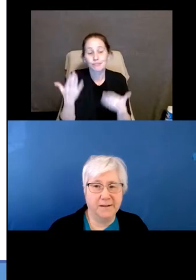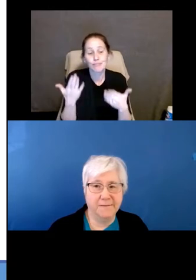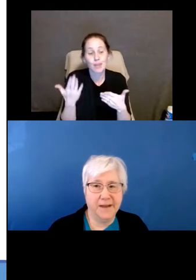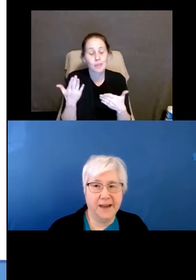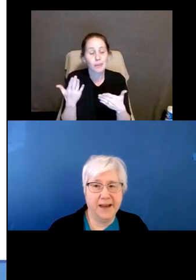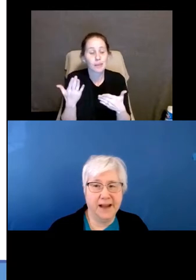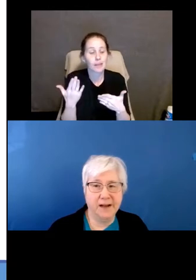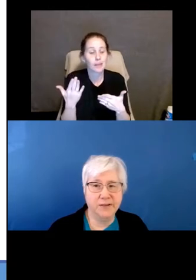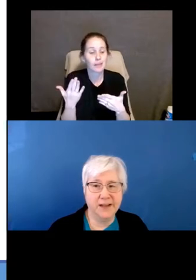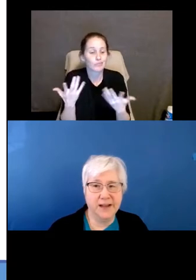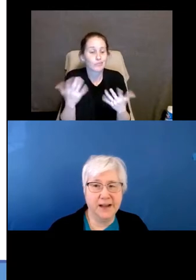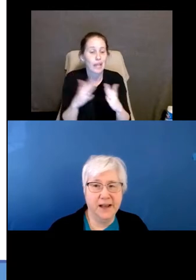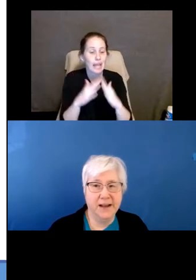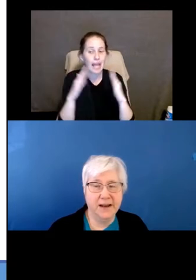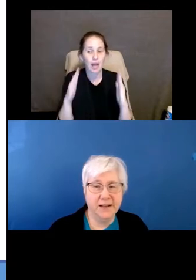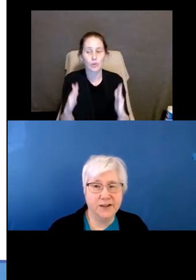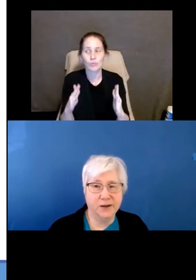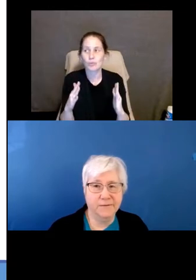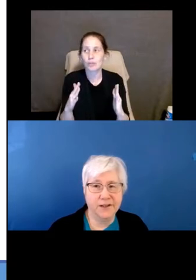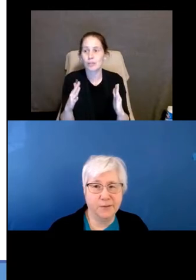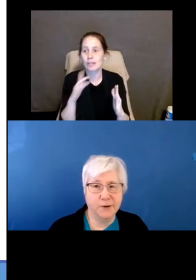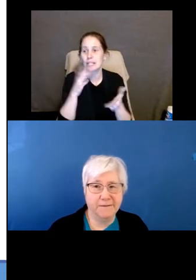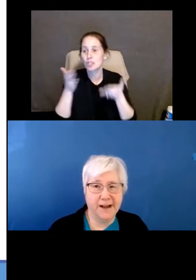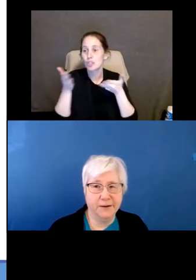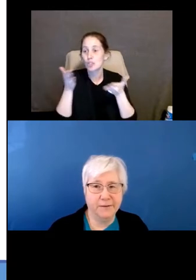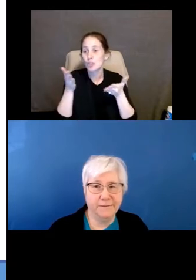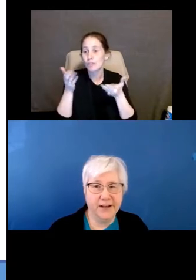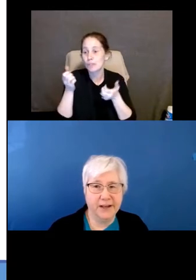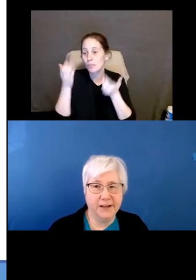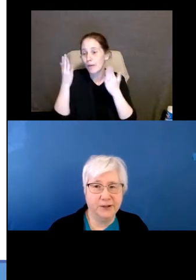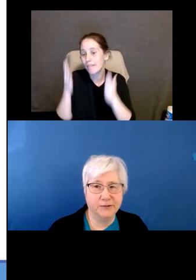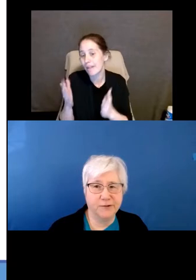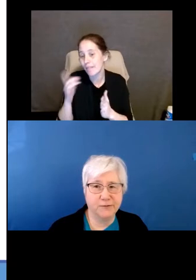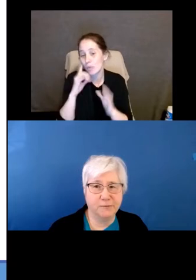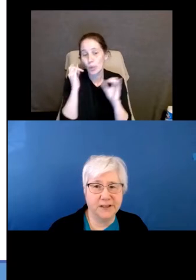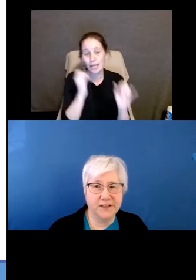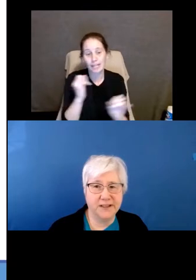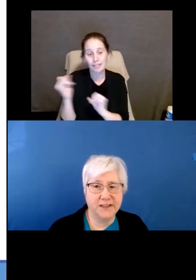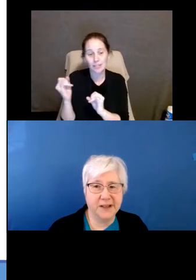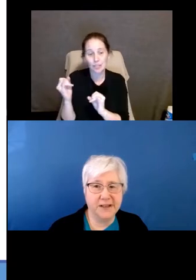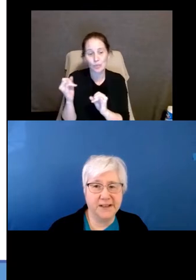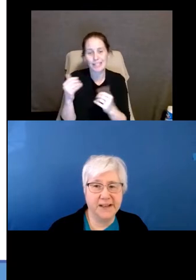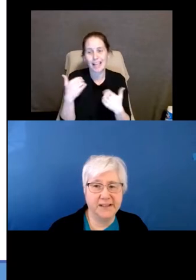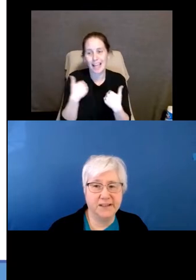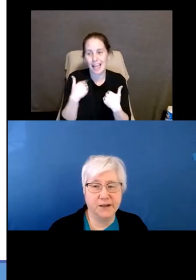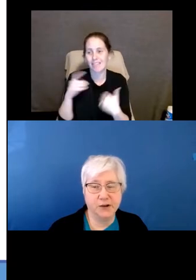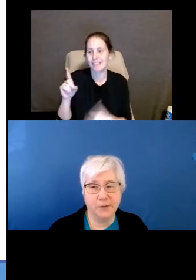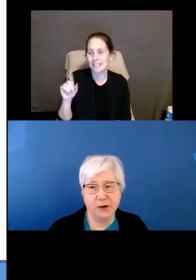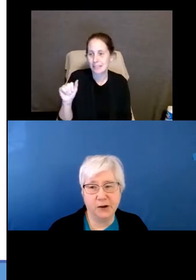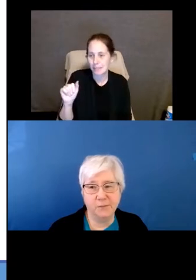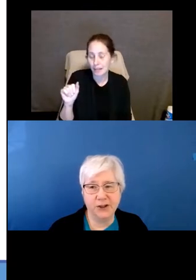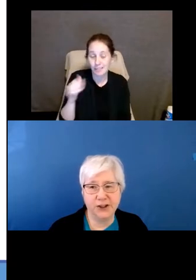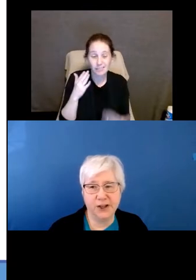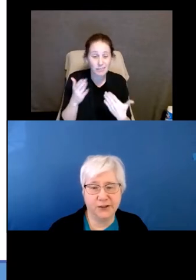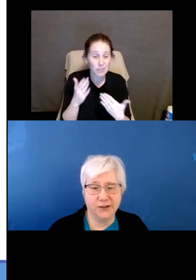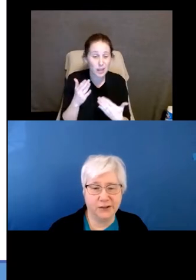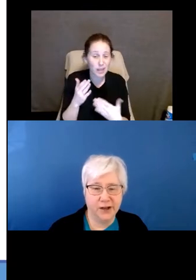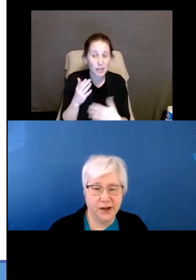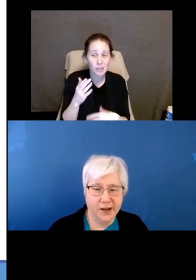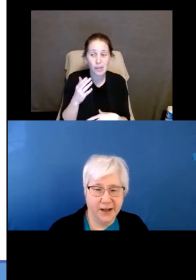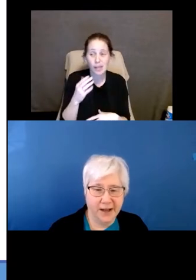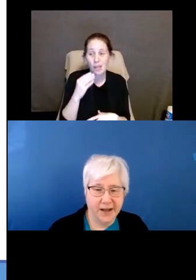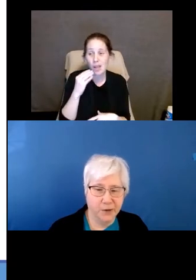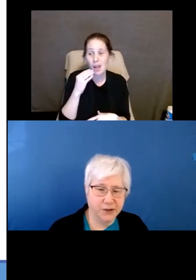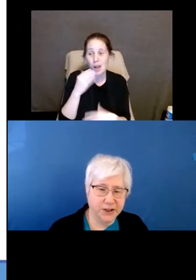of housing and services provider for individuals with disabilities. It could be a homeless shelter,